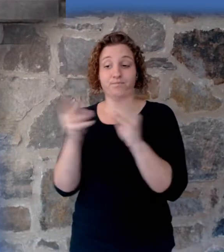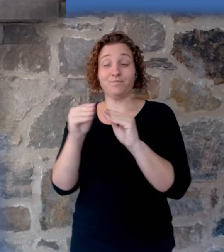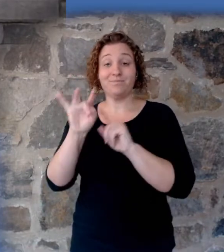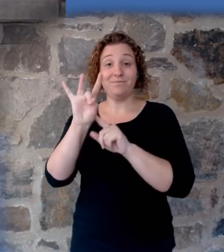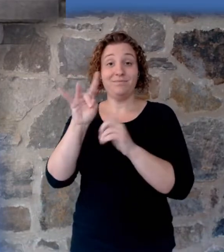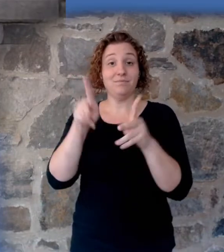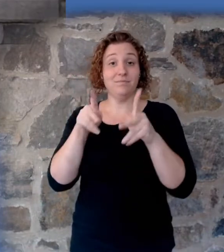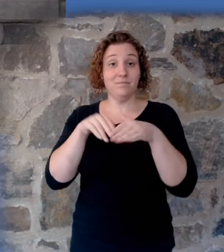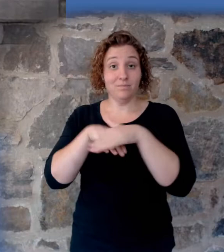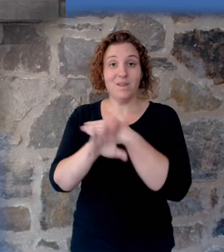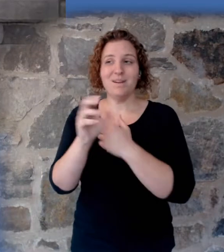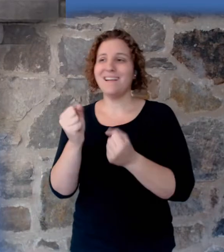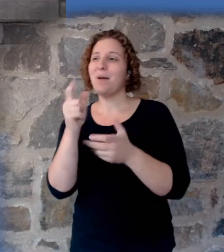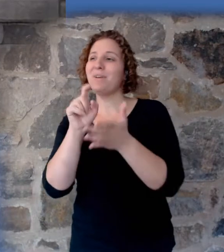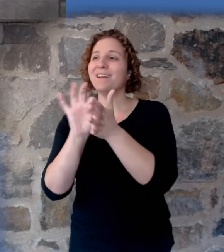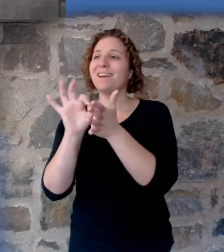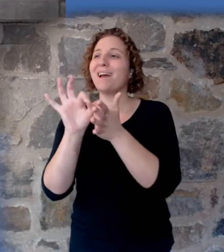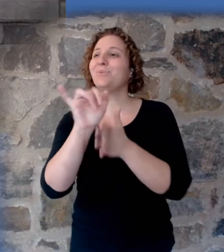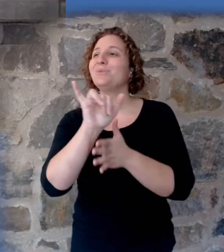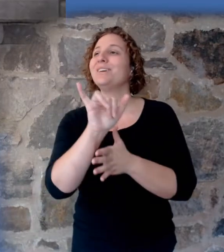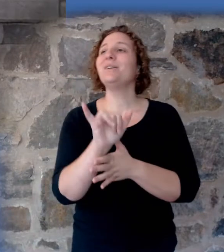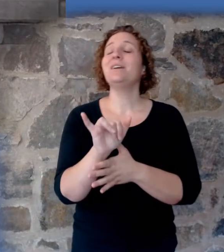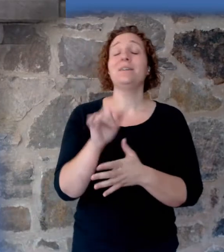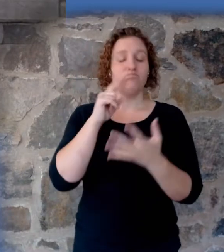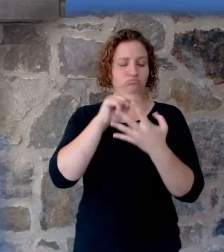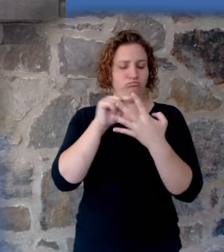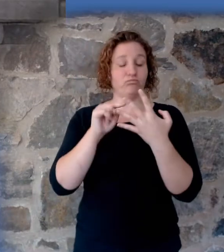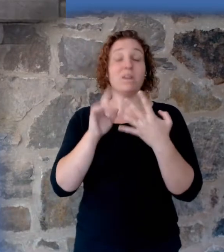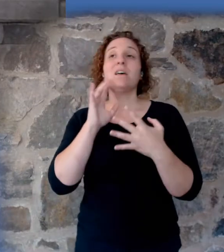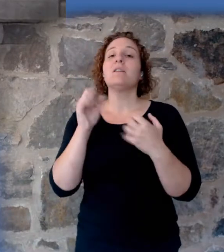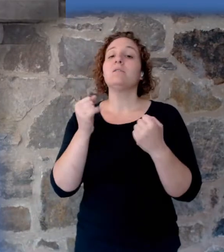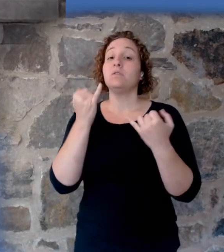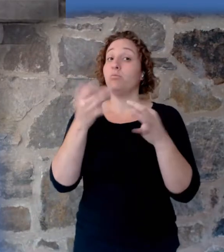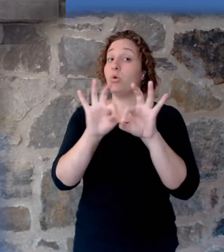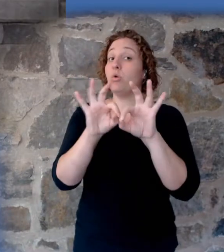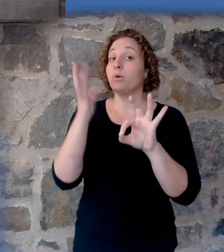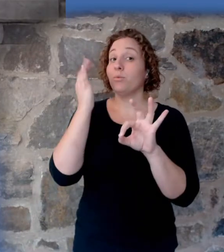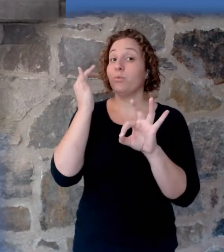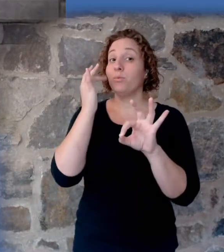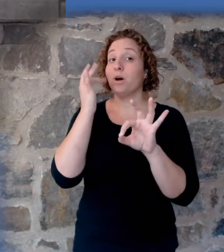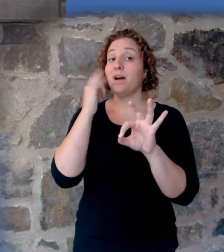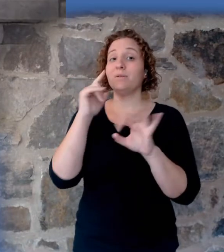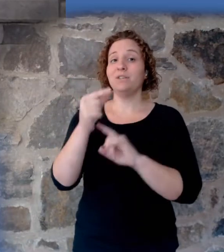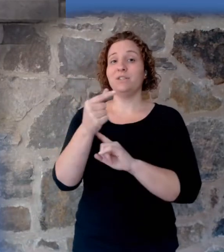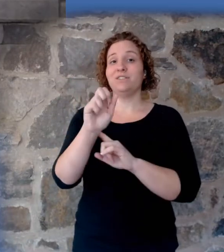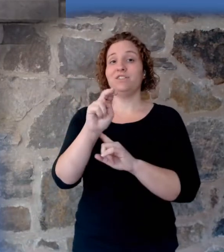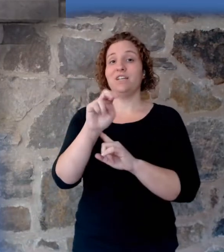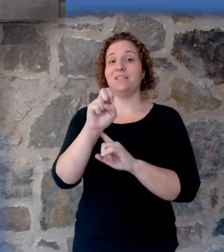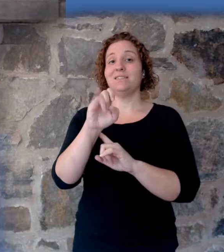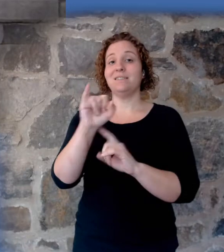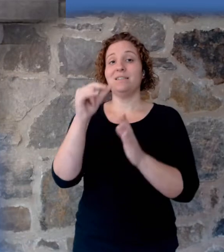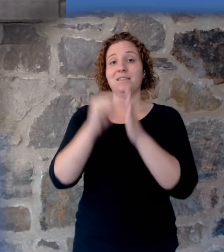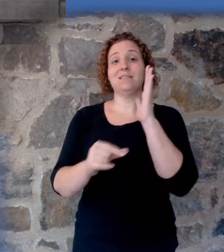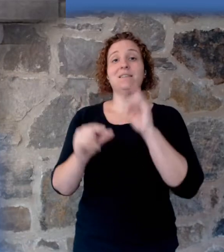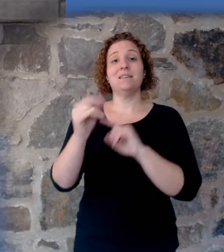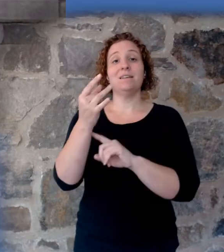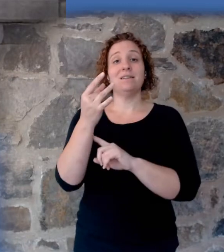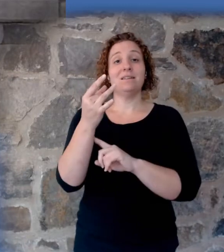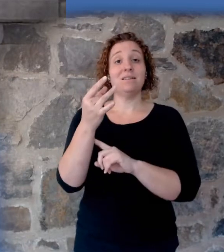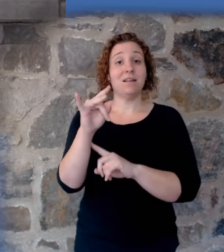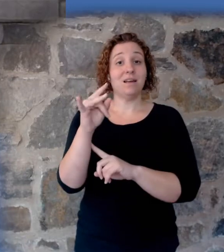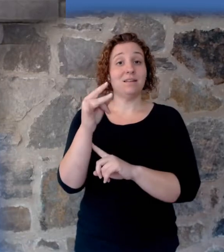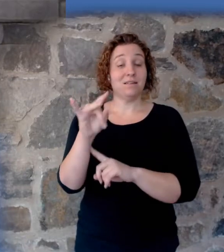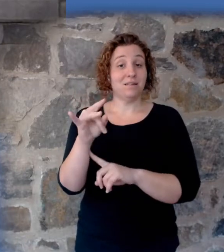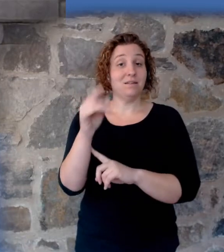Why is that important? Because when we get to Genesis 19, and yes, we will get there at the end of the destruction of Sodom and Gomorrah, in chapter 18, you have